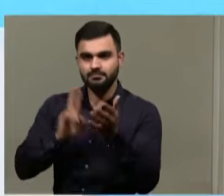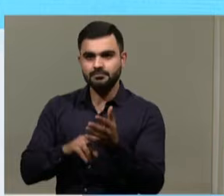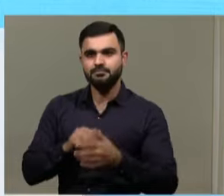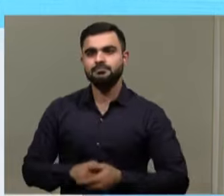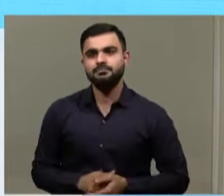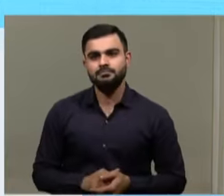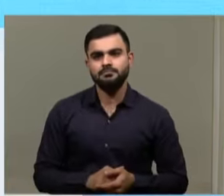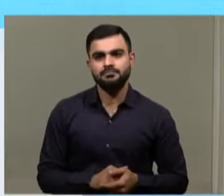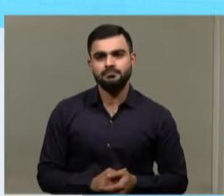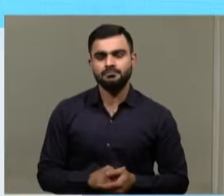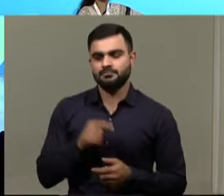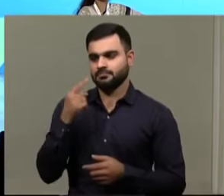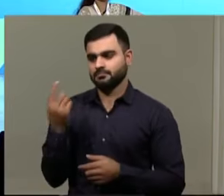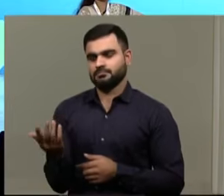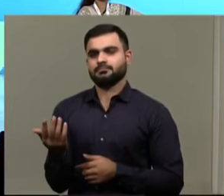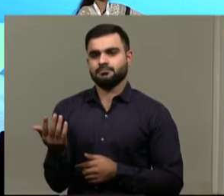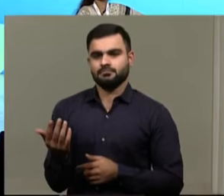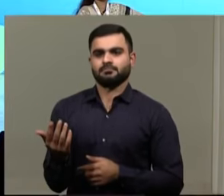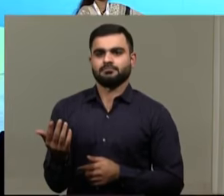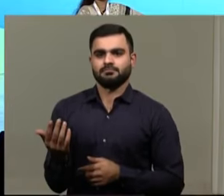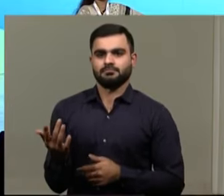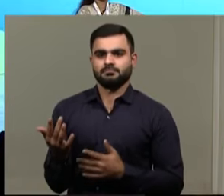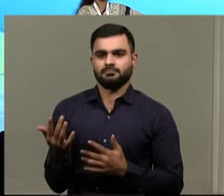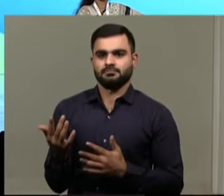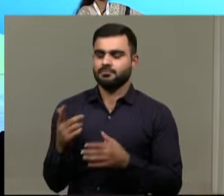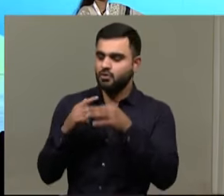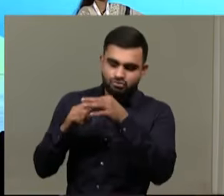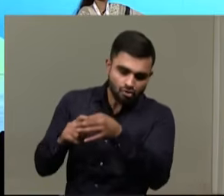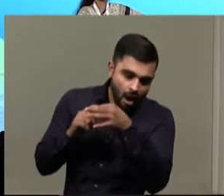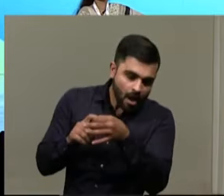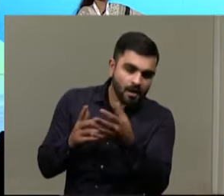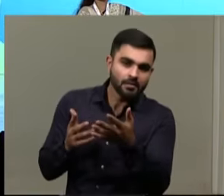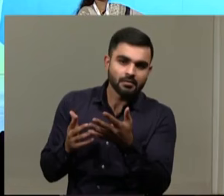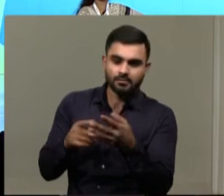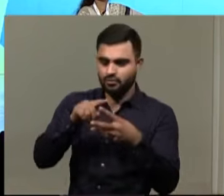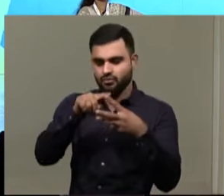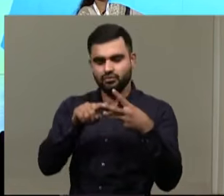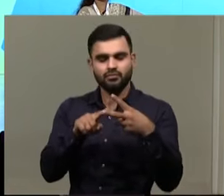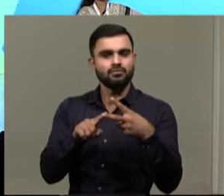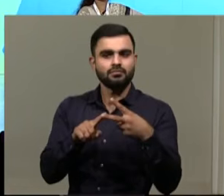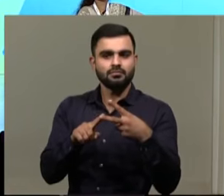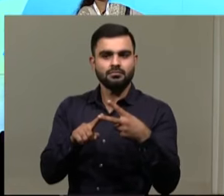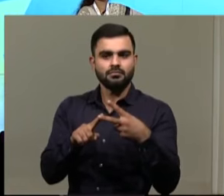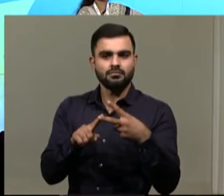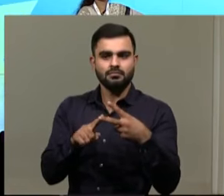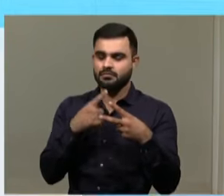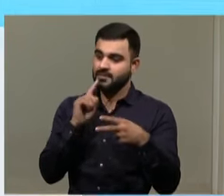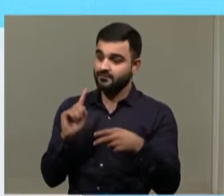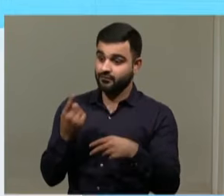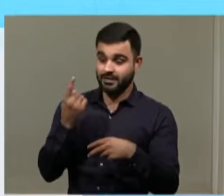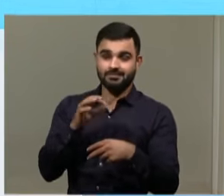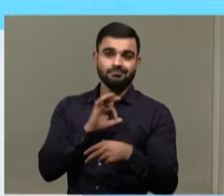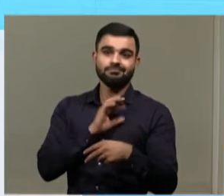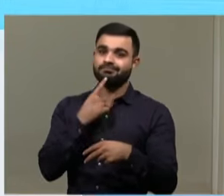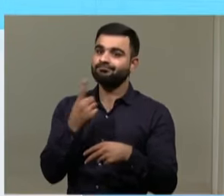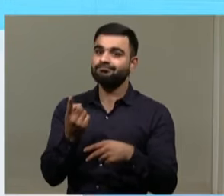to take the question, two things that I would like to tell you. First, I would